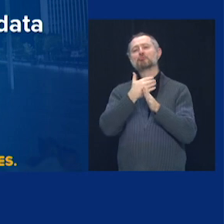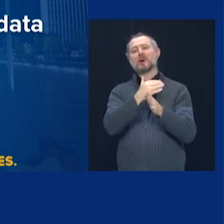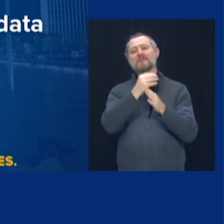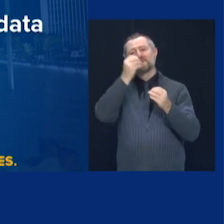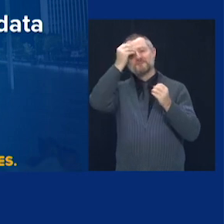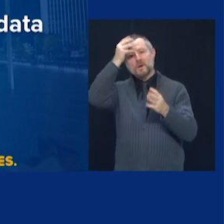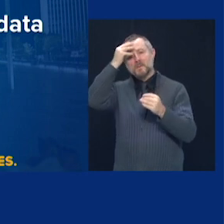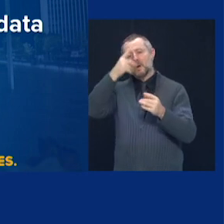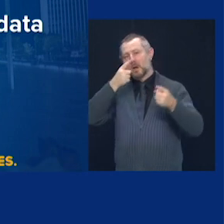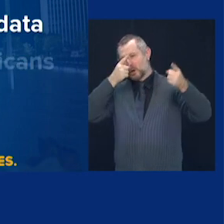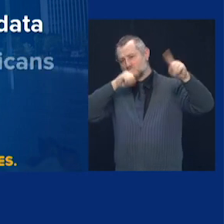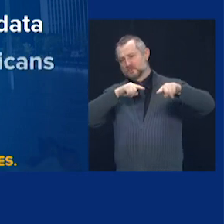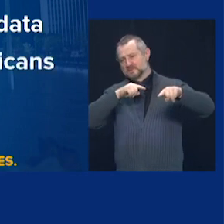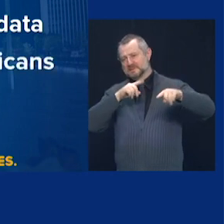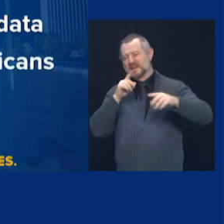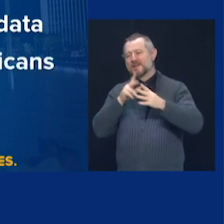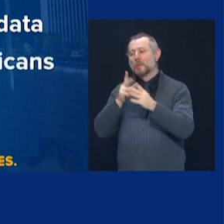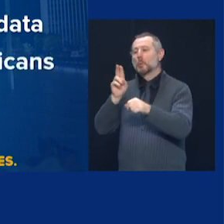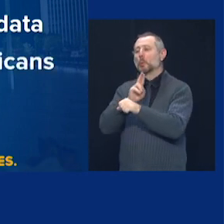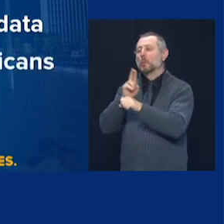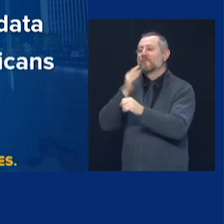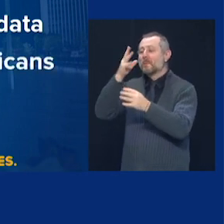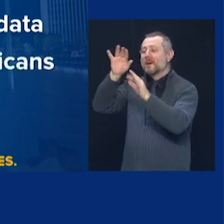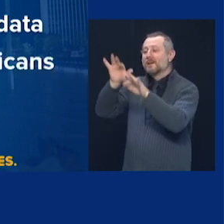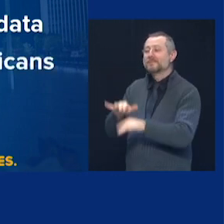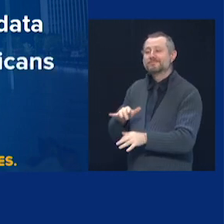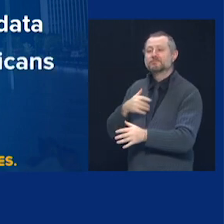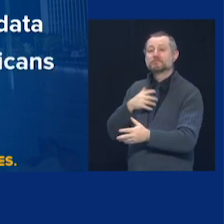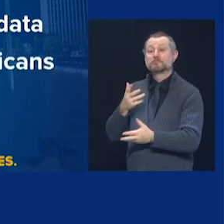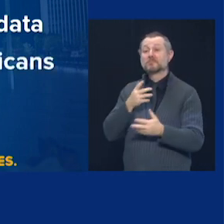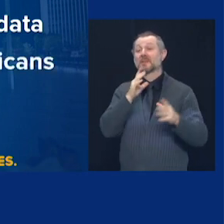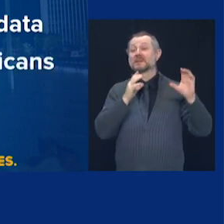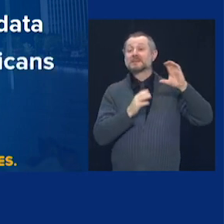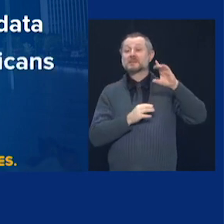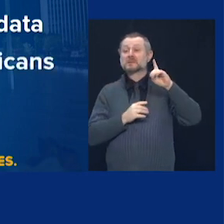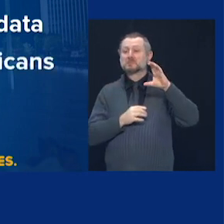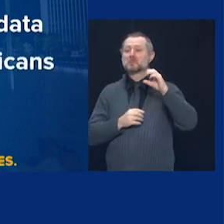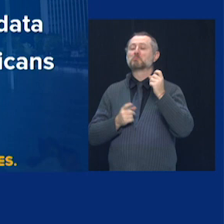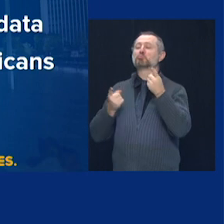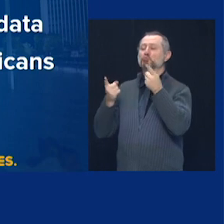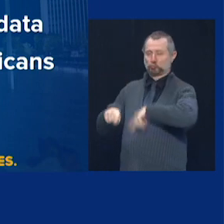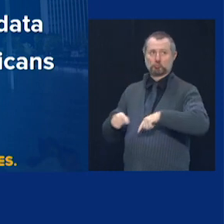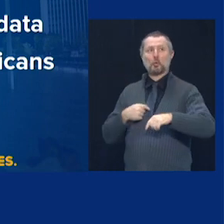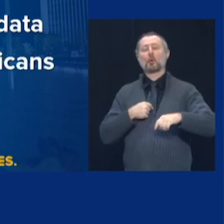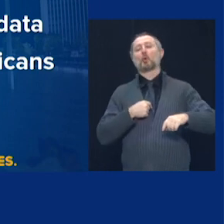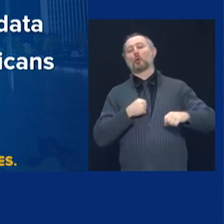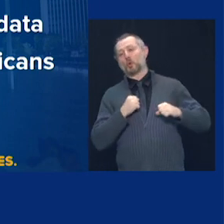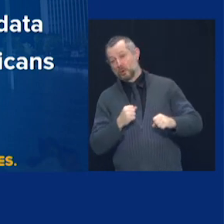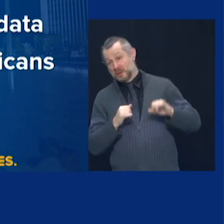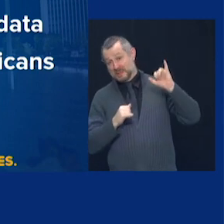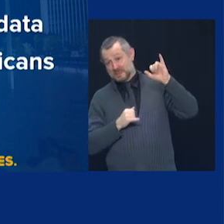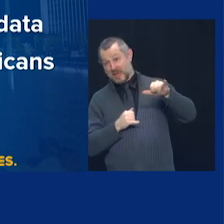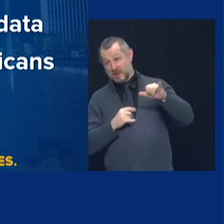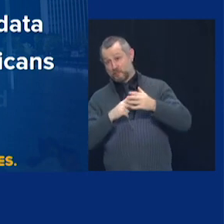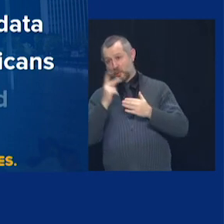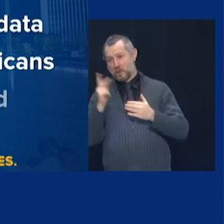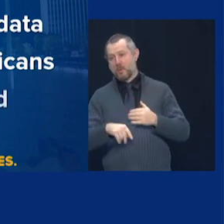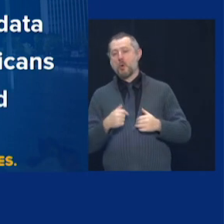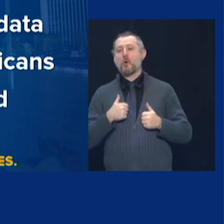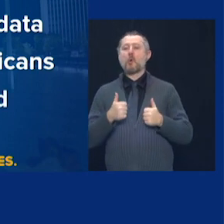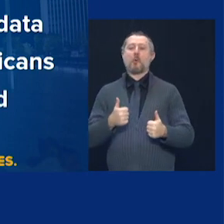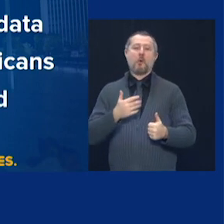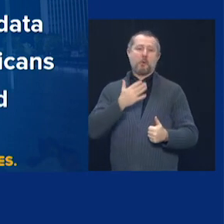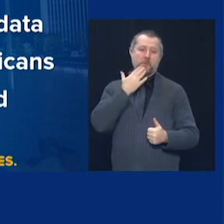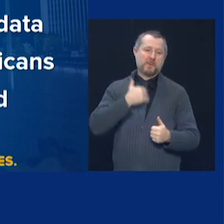and CDC agreed. So that is a better vaccination program for this country and for this state.